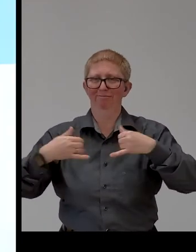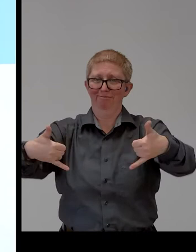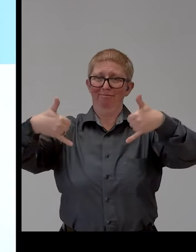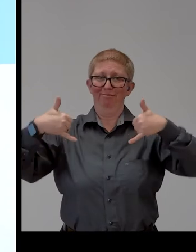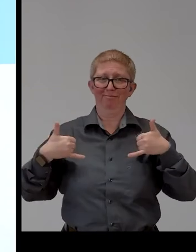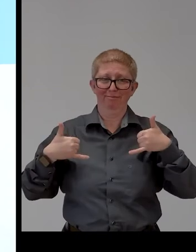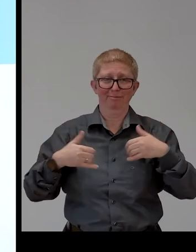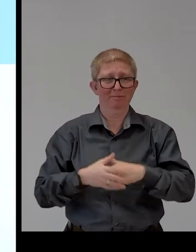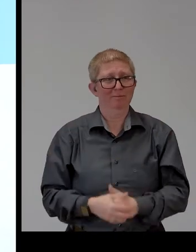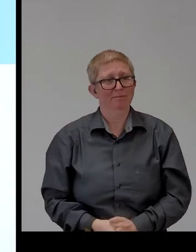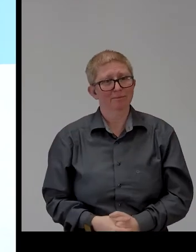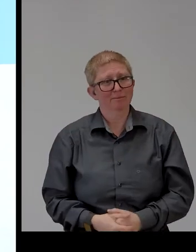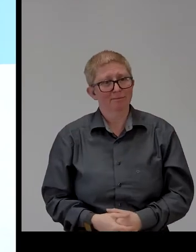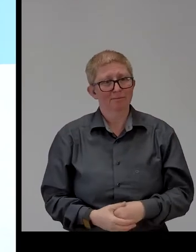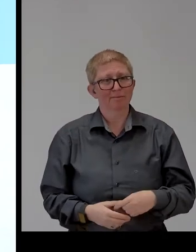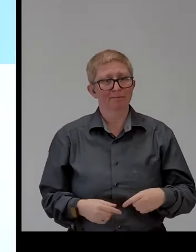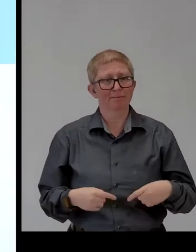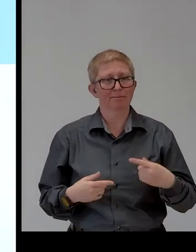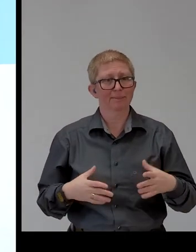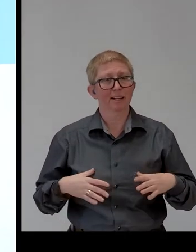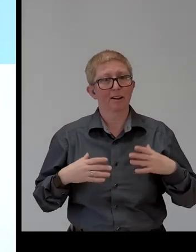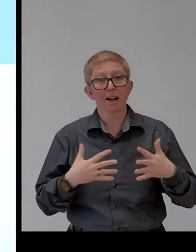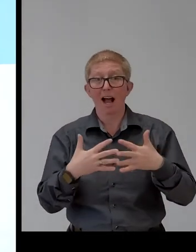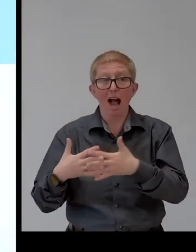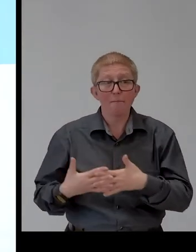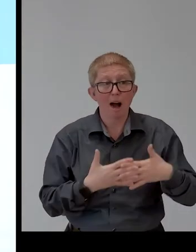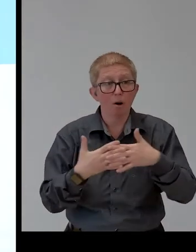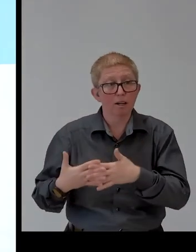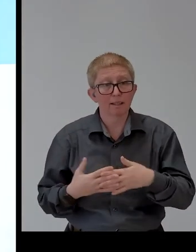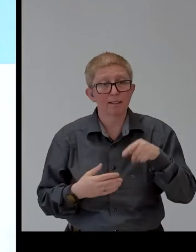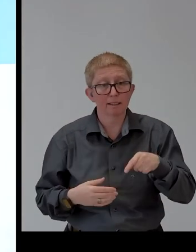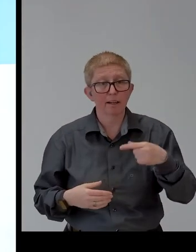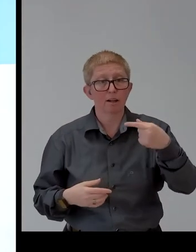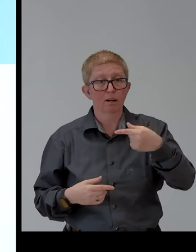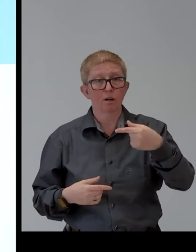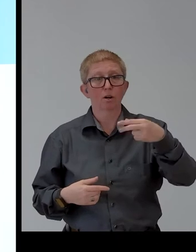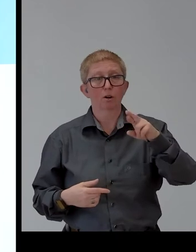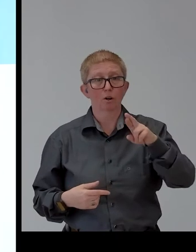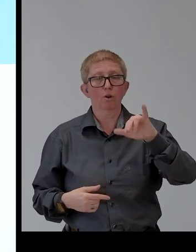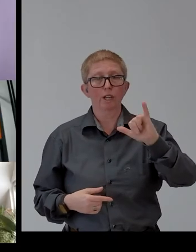Thank you. And now, live from the United States of America, Griffin-Hammis Associates, please.